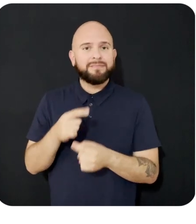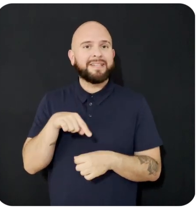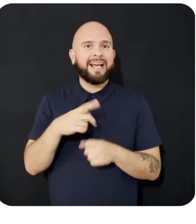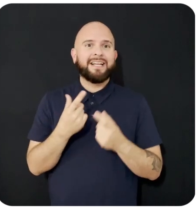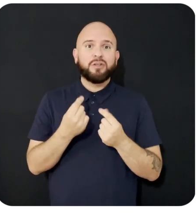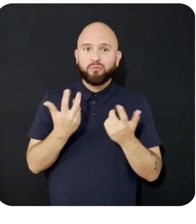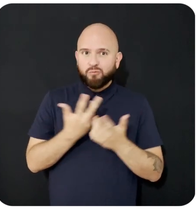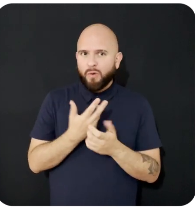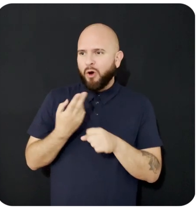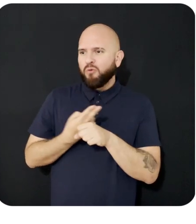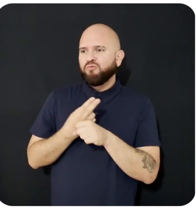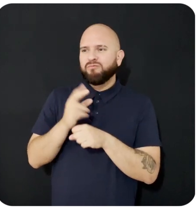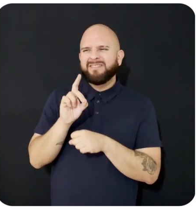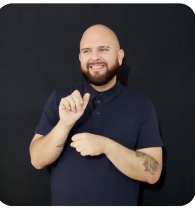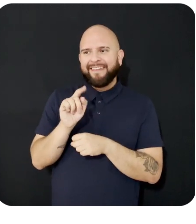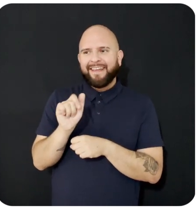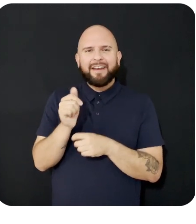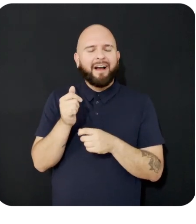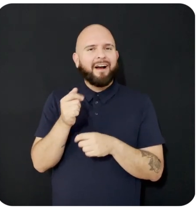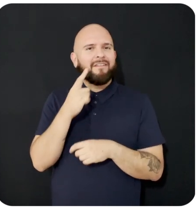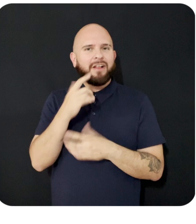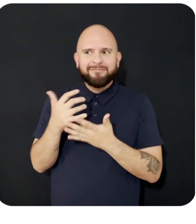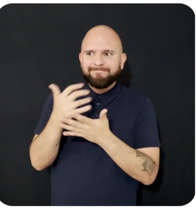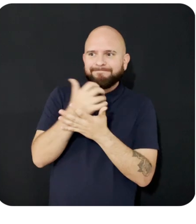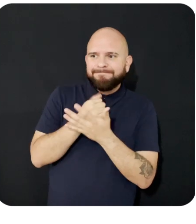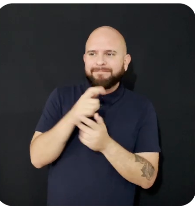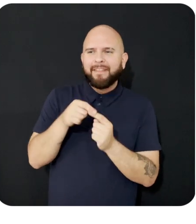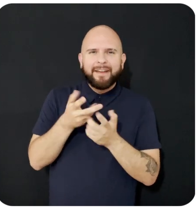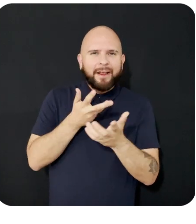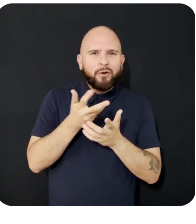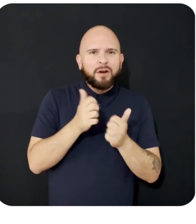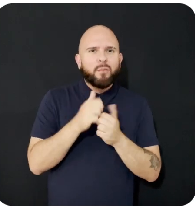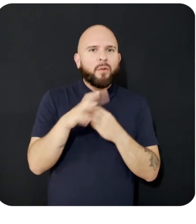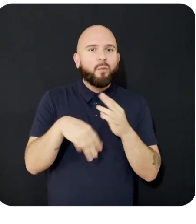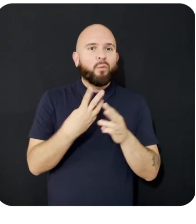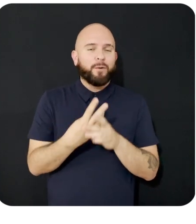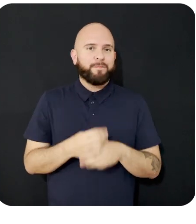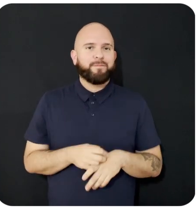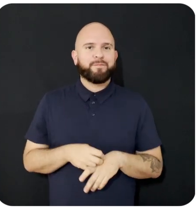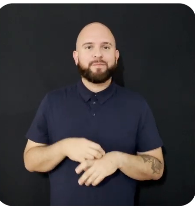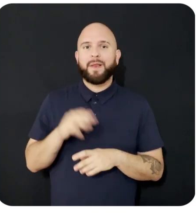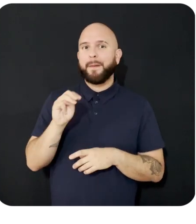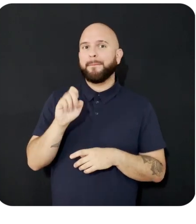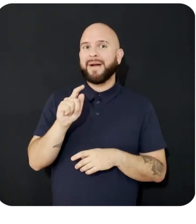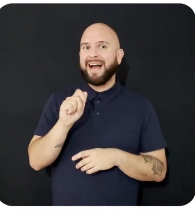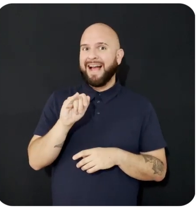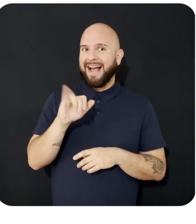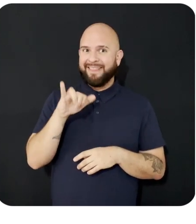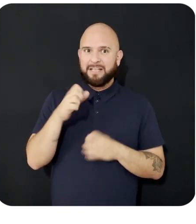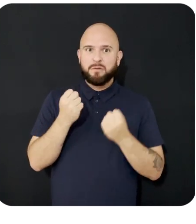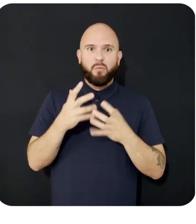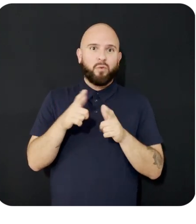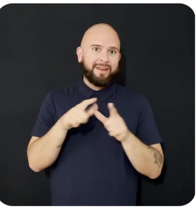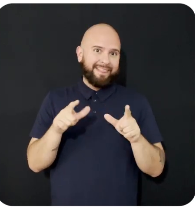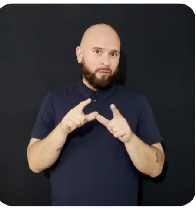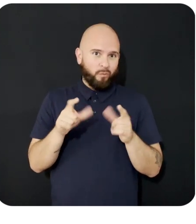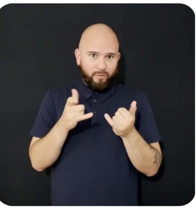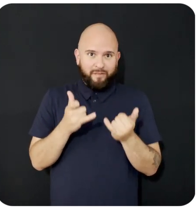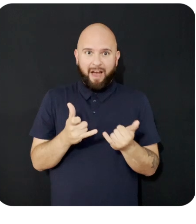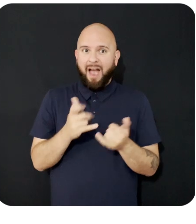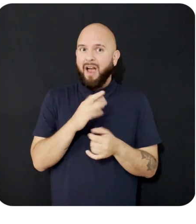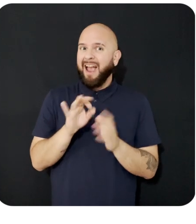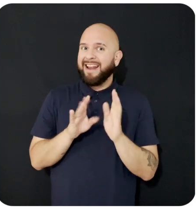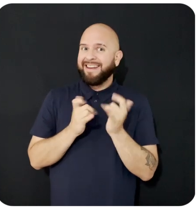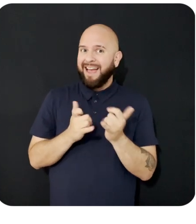interact with the world. Meta AI is now multilingual with our existing launches and is also evolving to